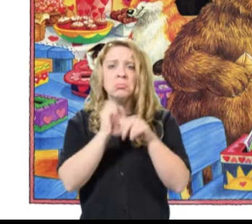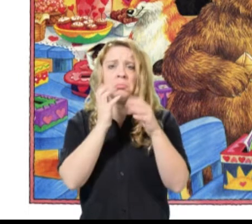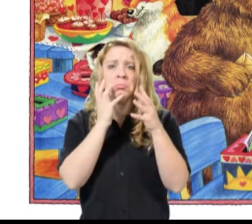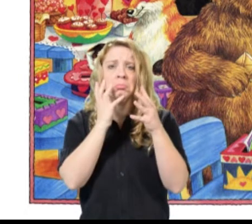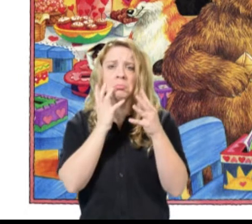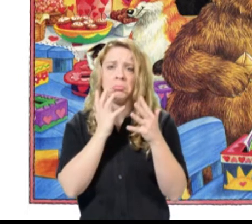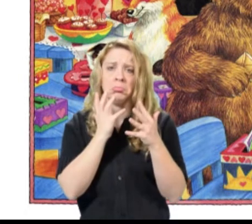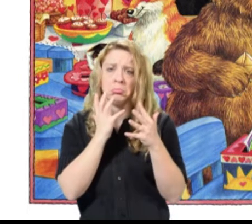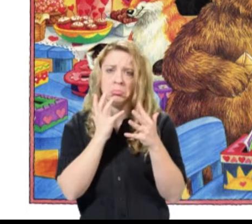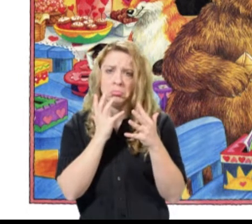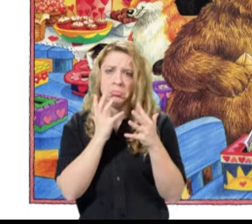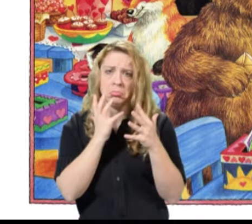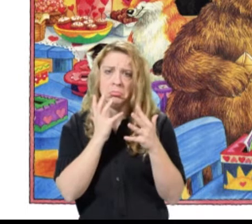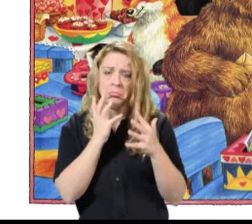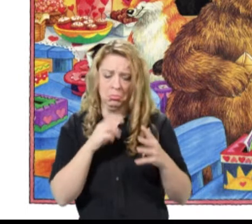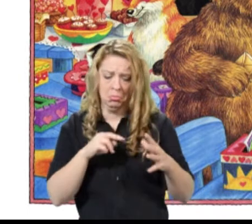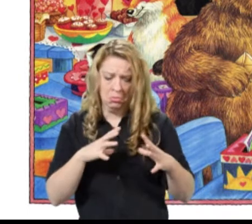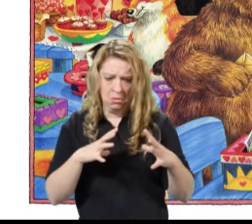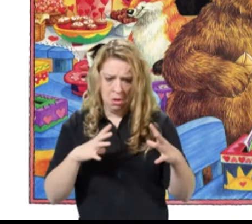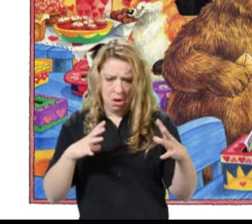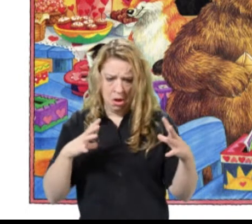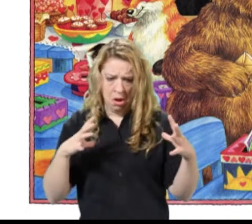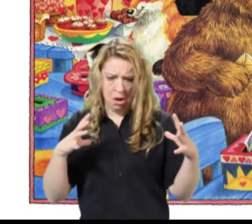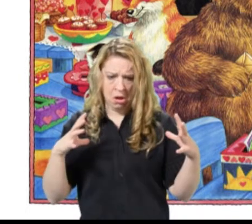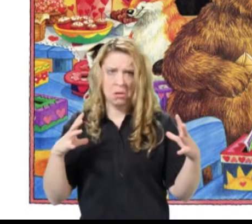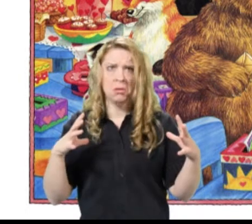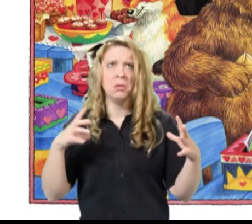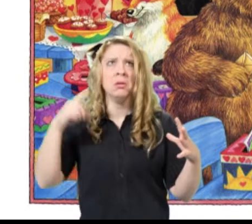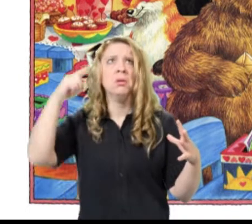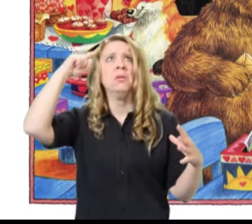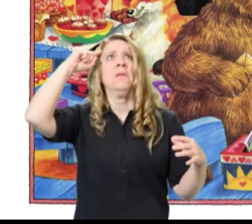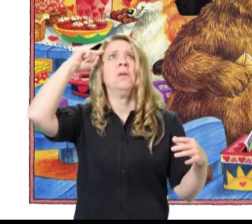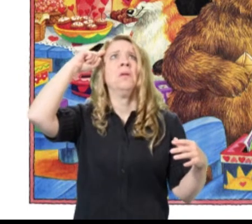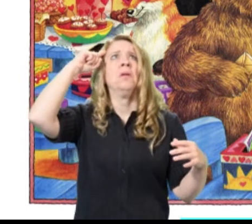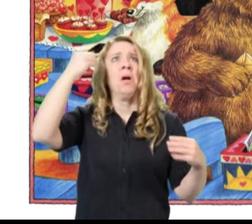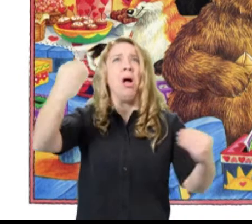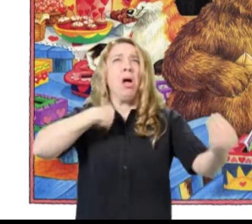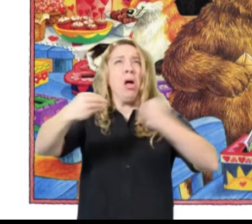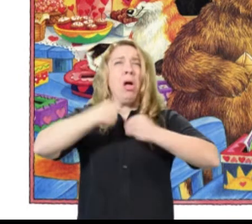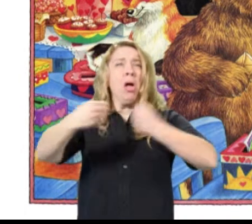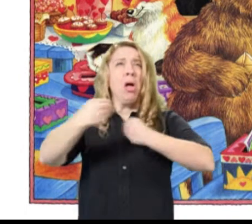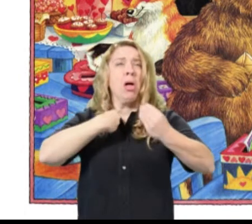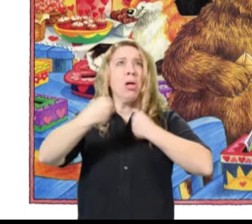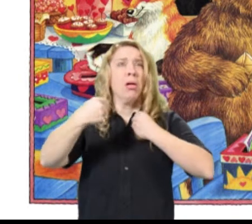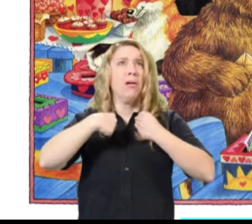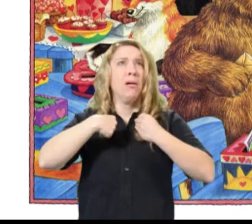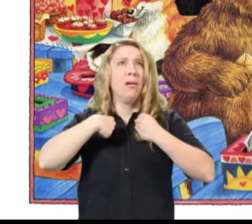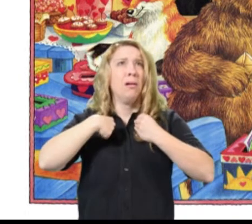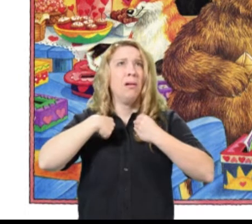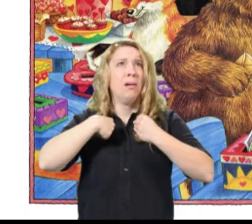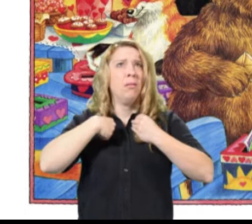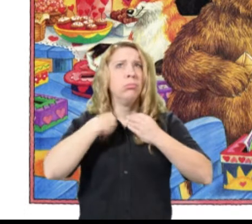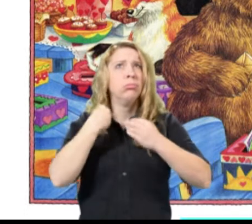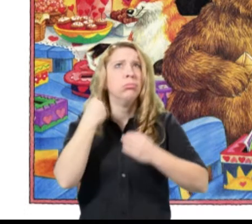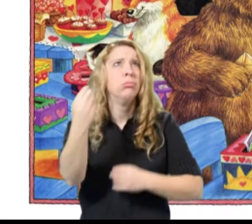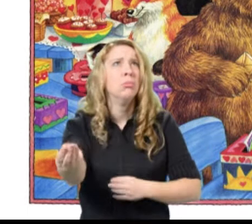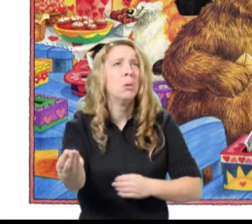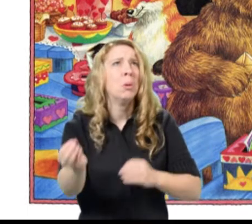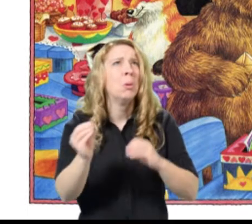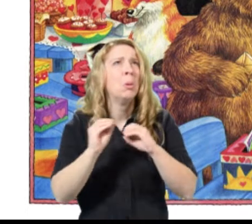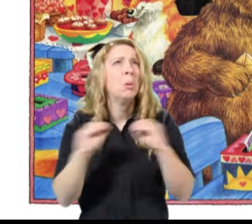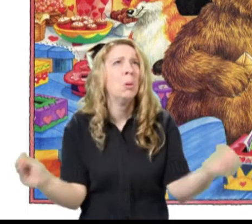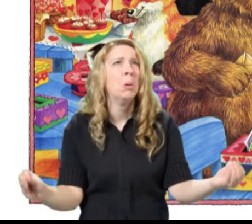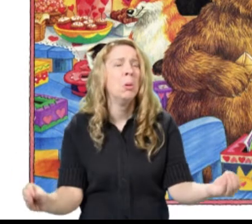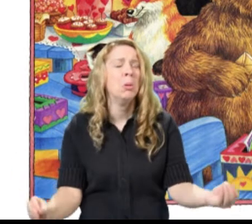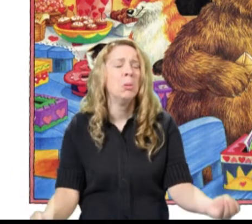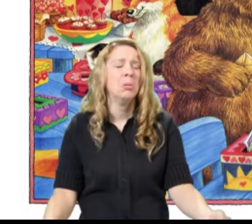As the pile of Valentines in front of him grew bigger and bigger, Franklin felt sadder and sadder. There were